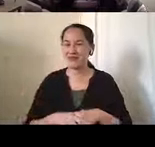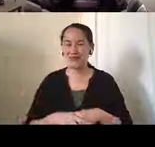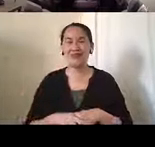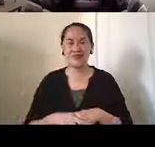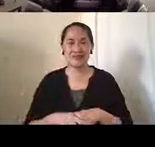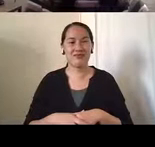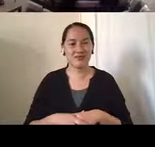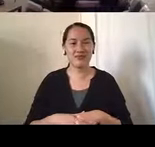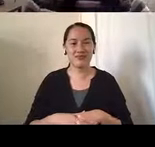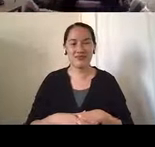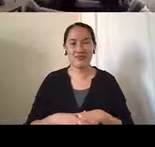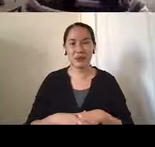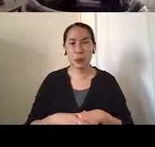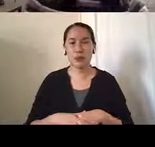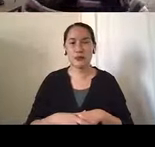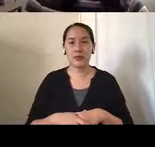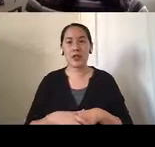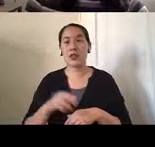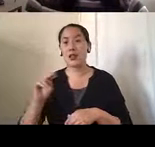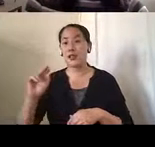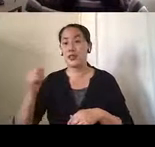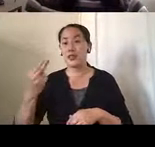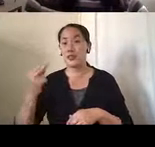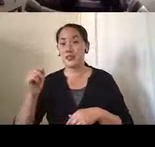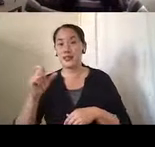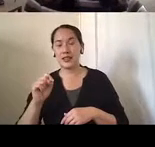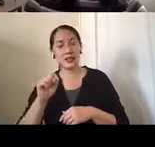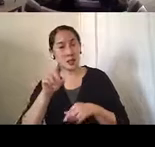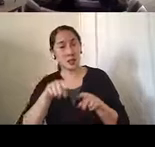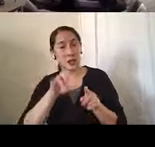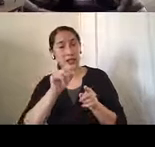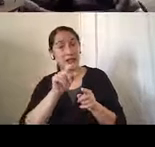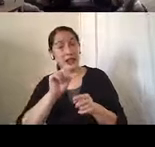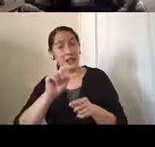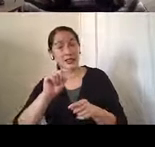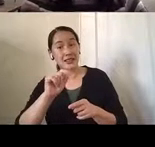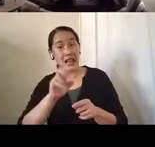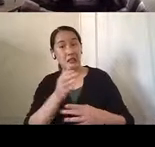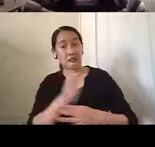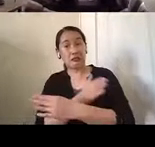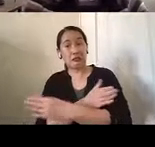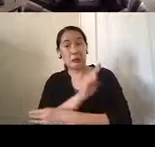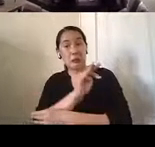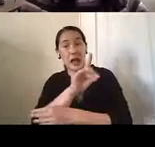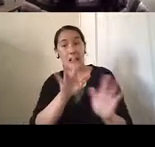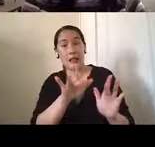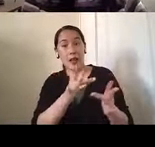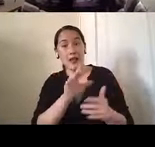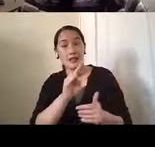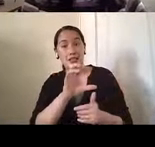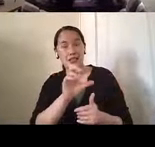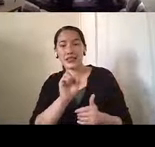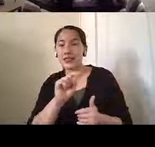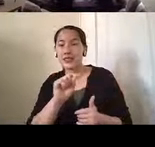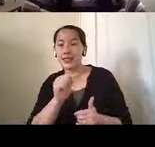And what did she need help with in this kind of early mild stage and what was most helpful to her? Yeah, so she needed to identify